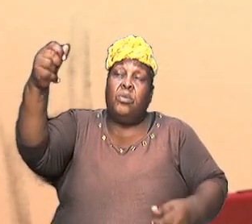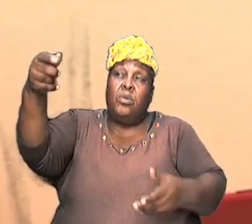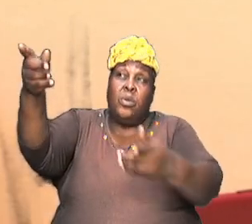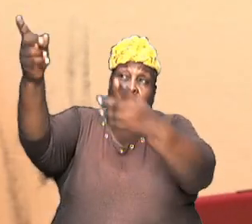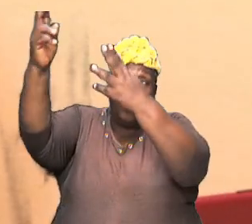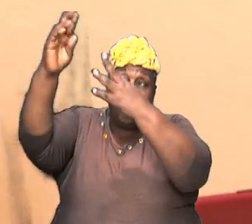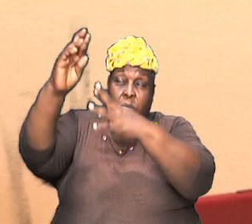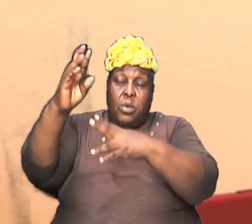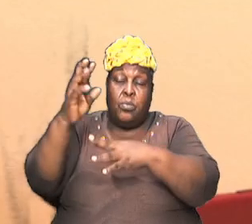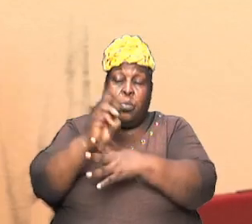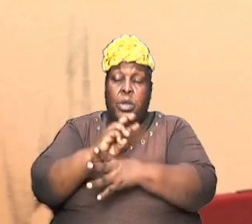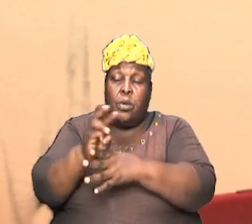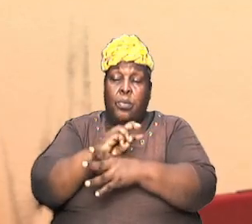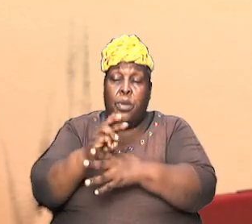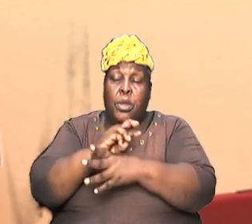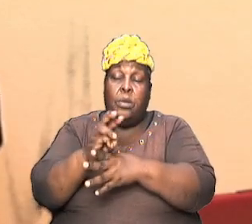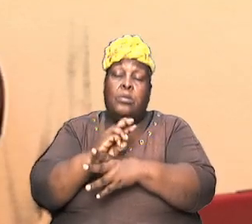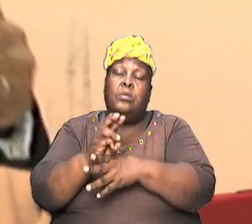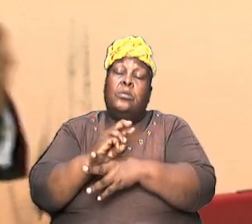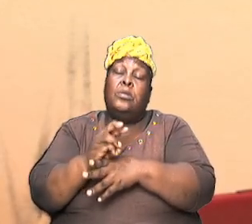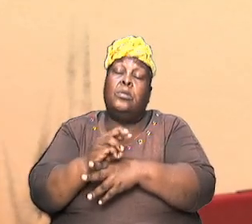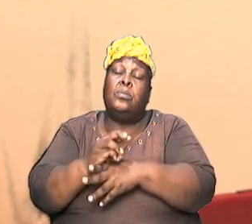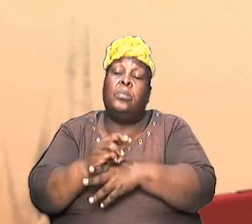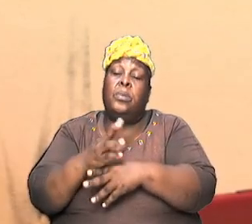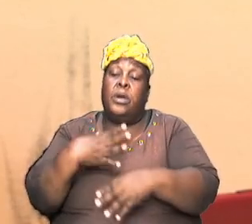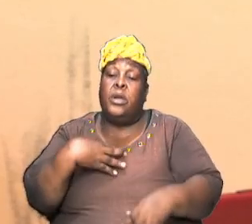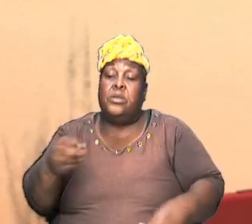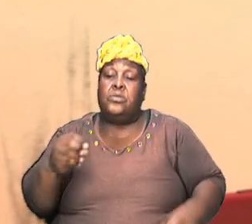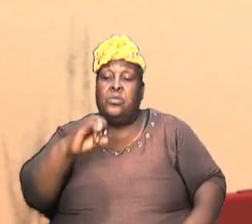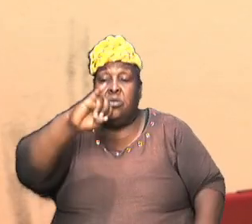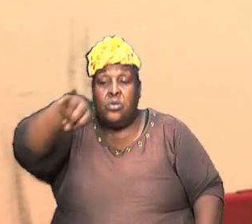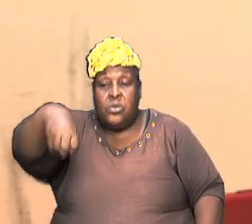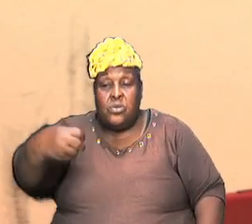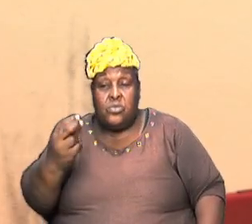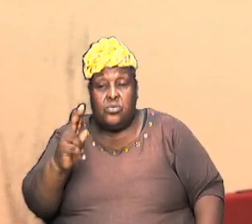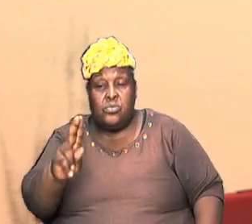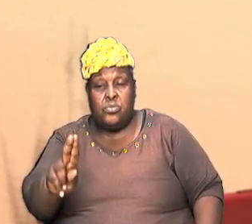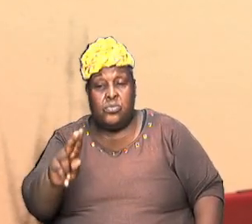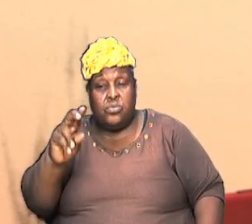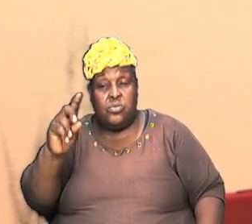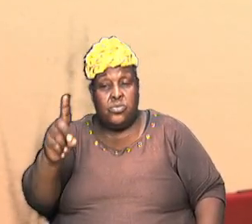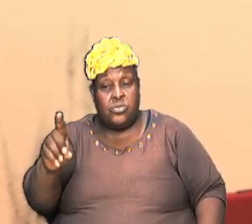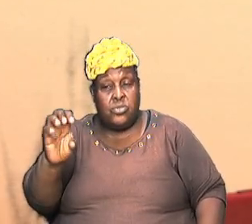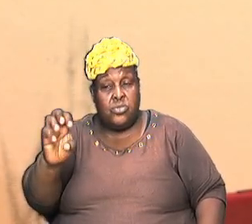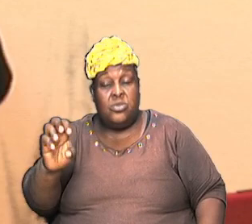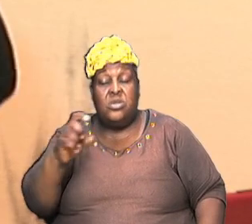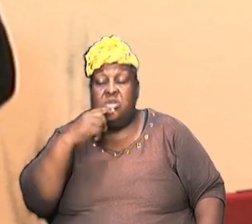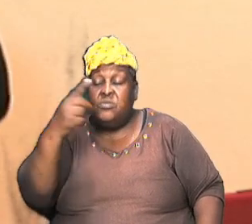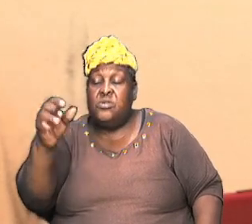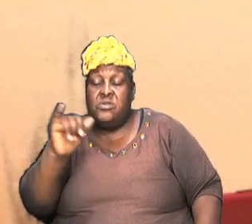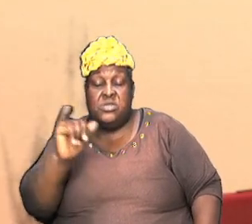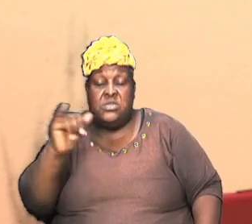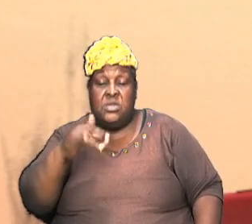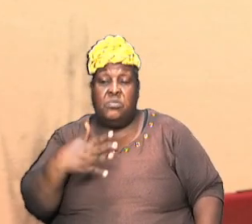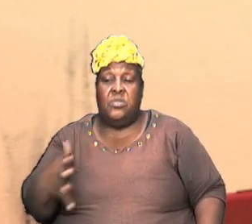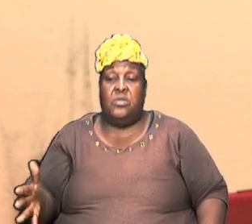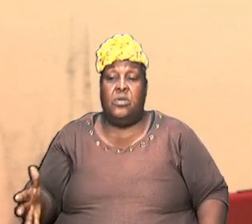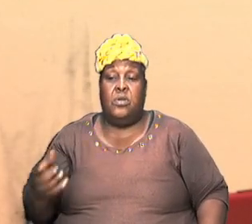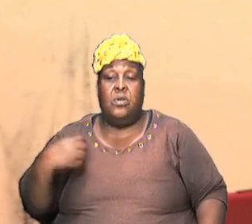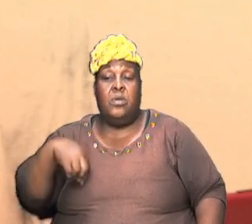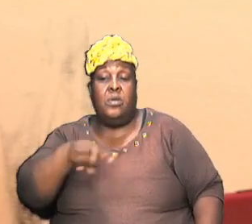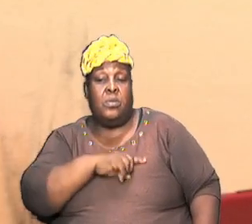earth well it was the same thing Jude now was speaking about the same thing and we were coming